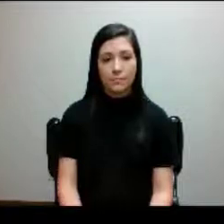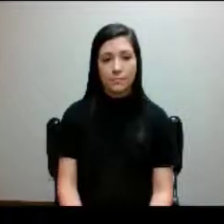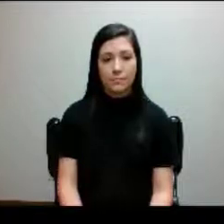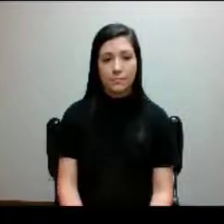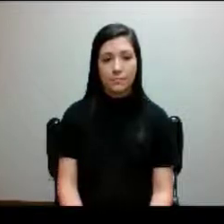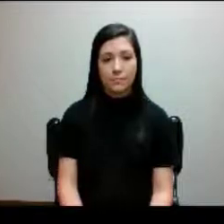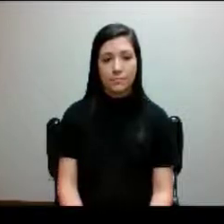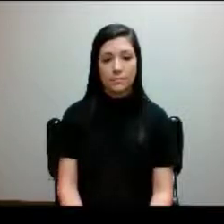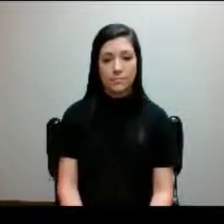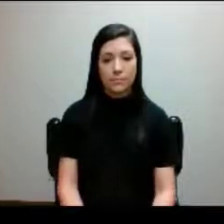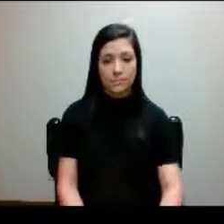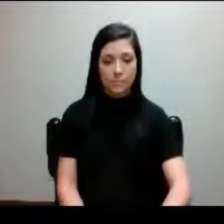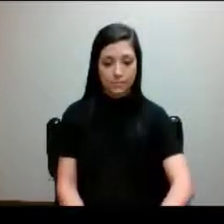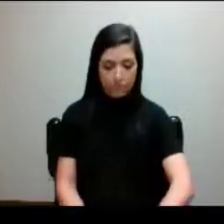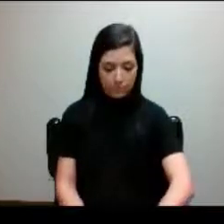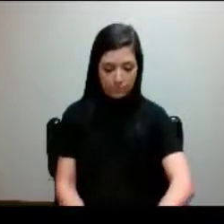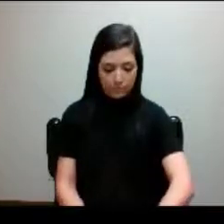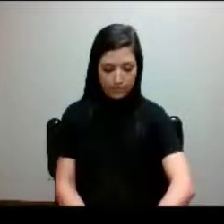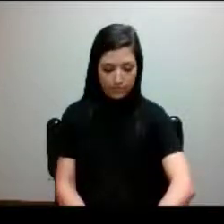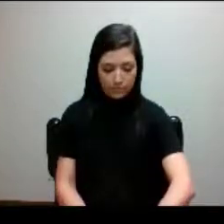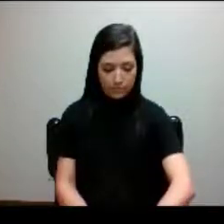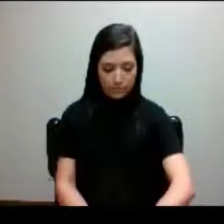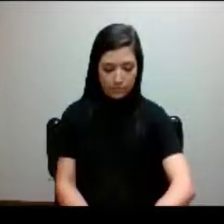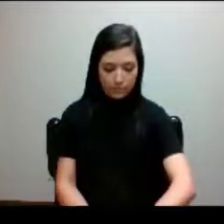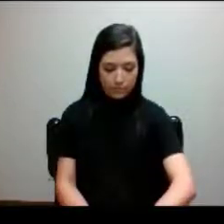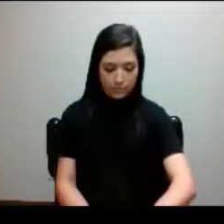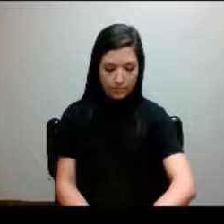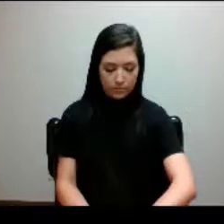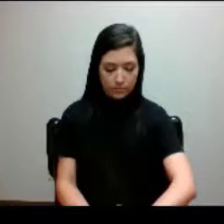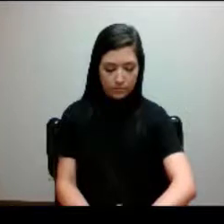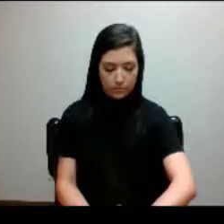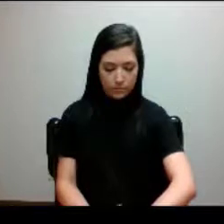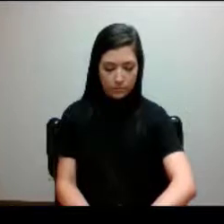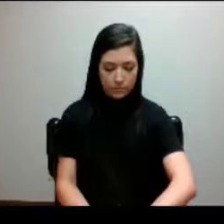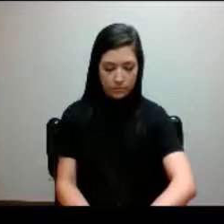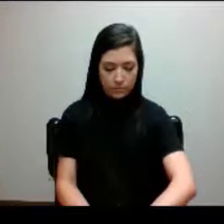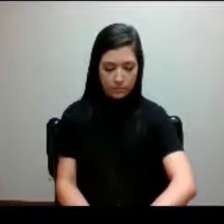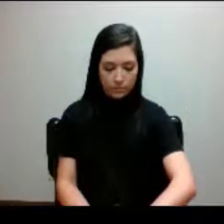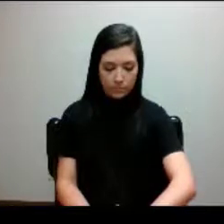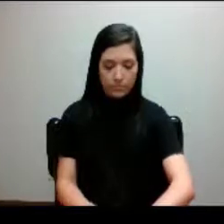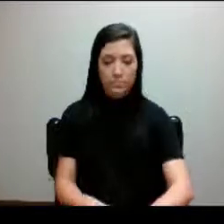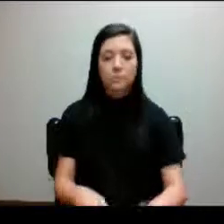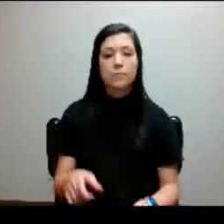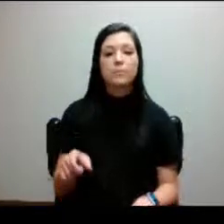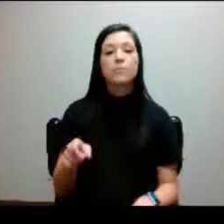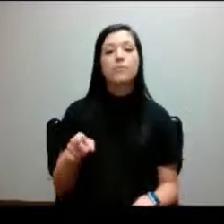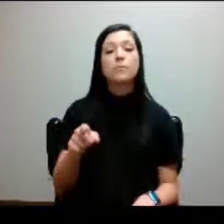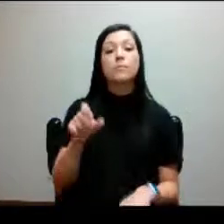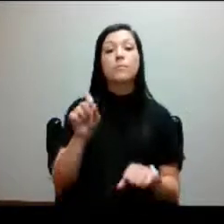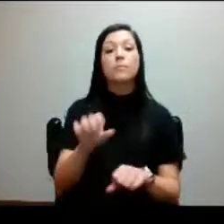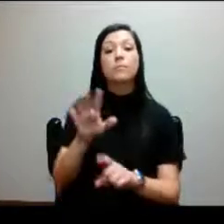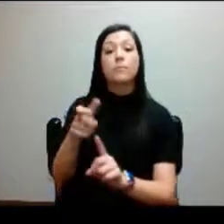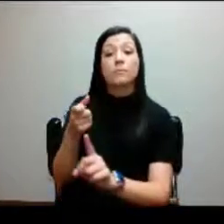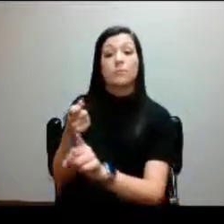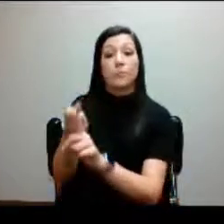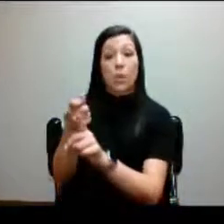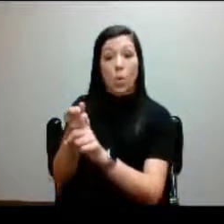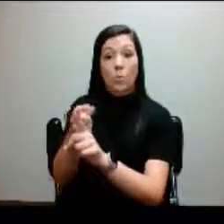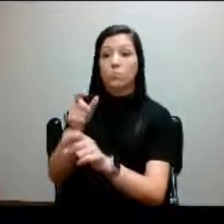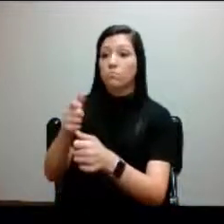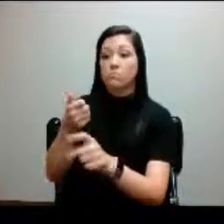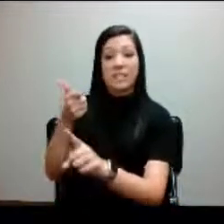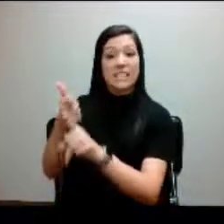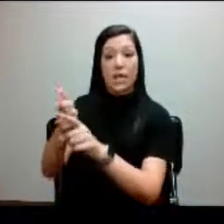class. It's checked out to me for the semester. They can do it all on their own. We try to make them as self-sufficient as possible.